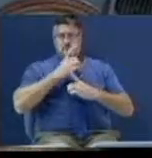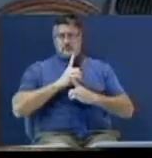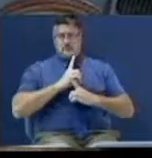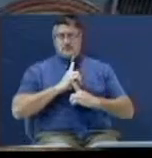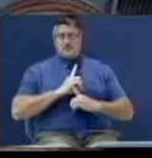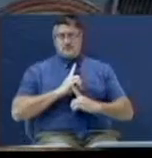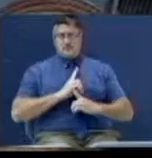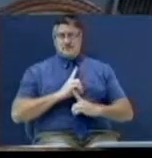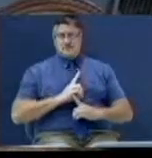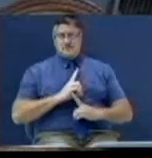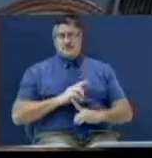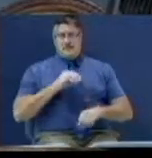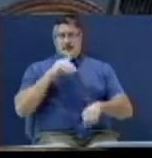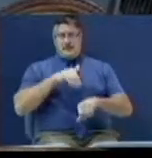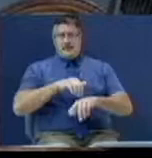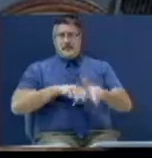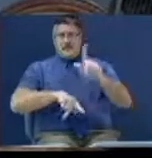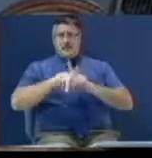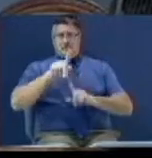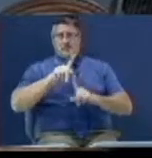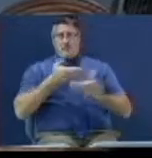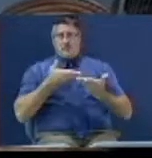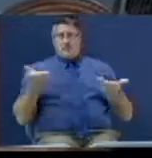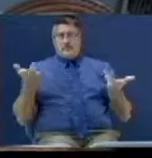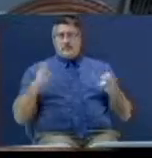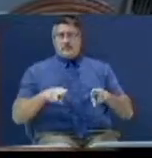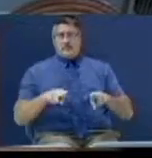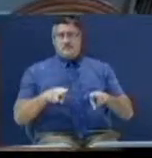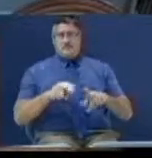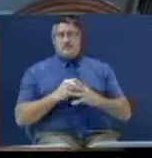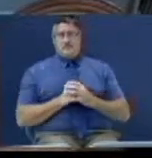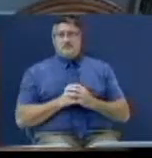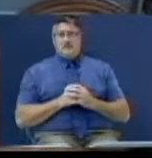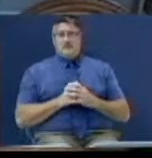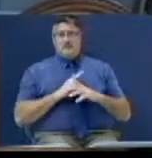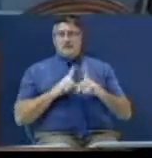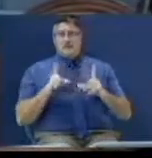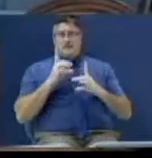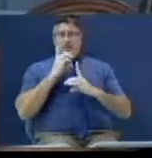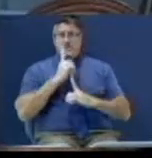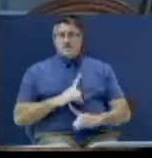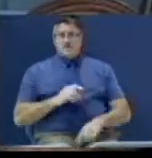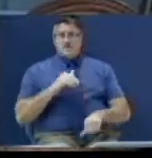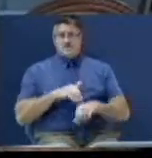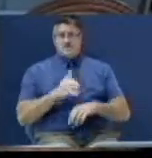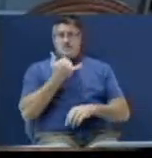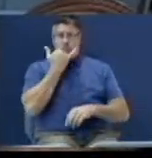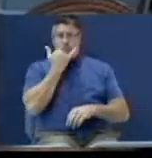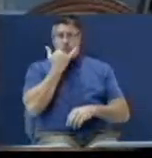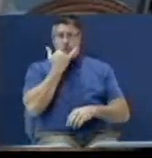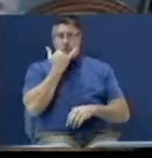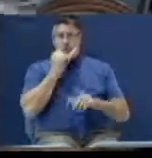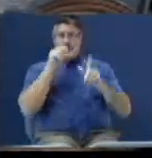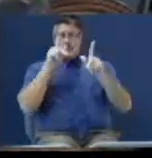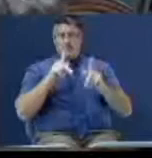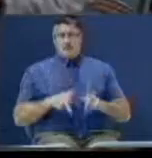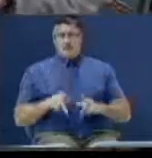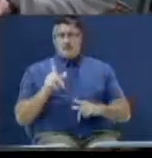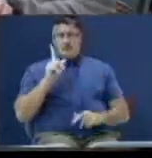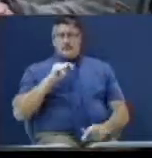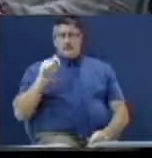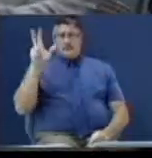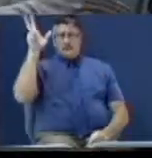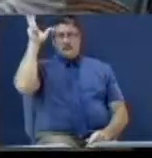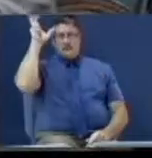at people, at things, at happenings, but you're discouraged at the wrong person. It's the devil.